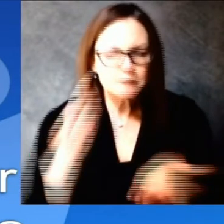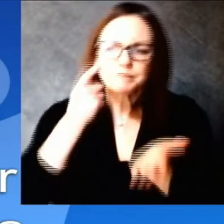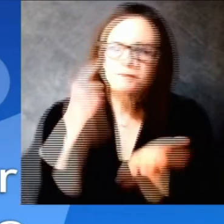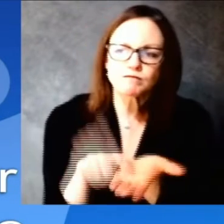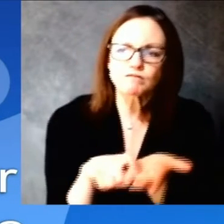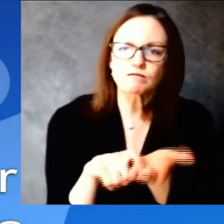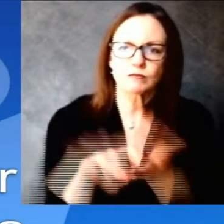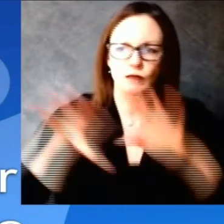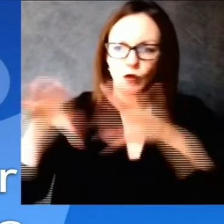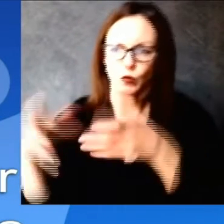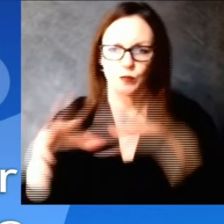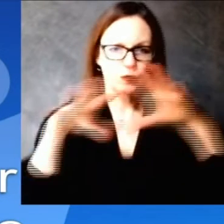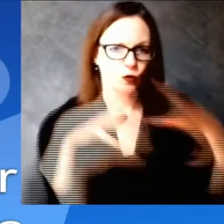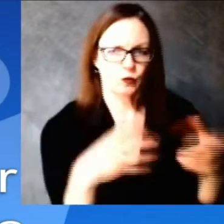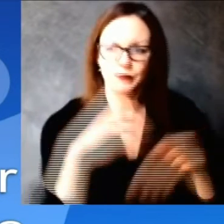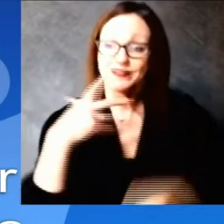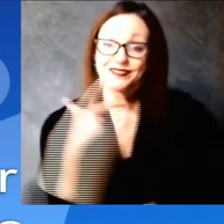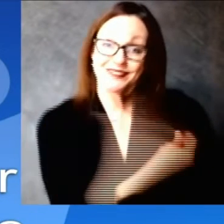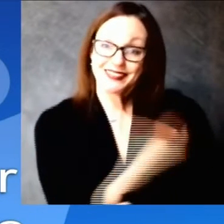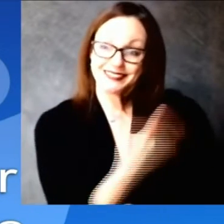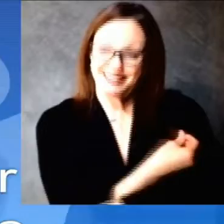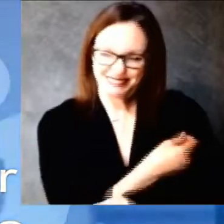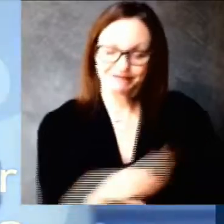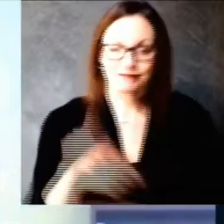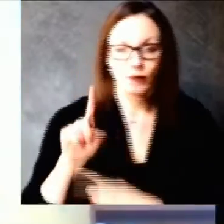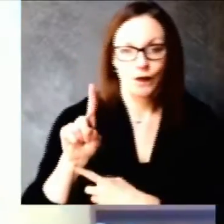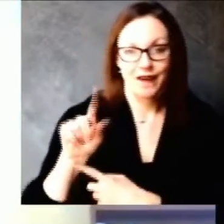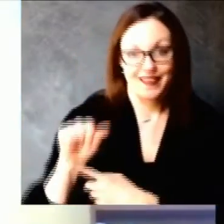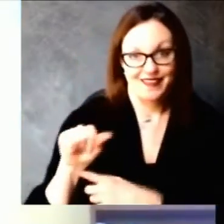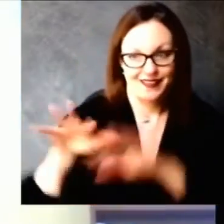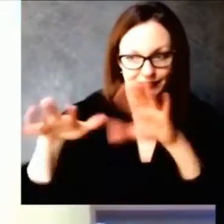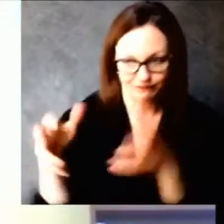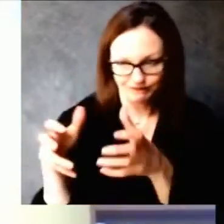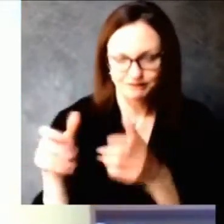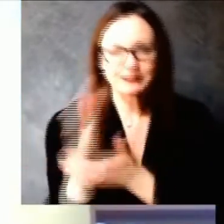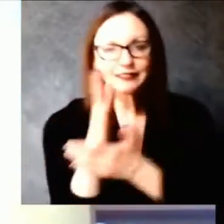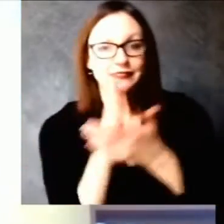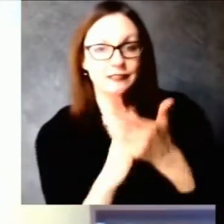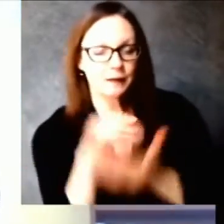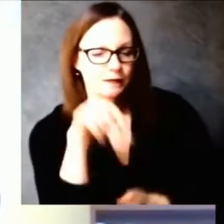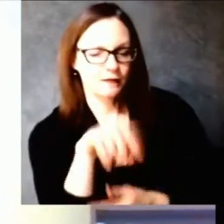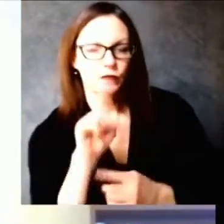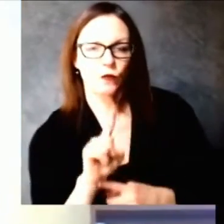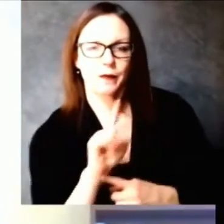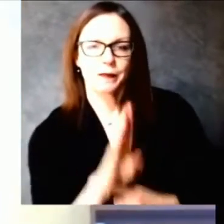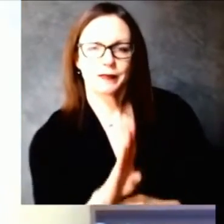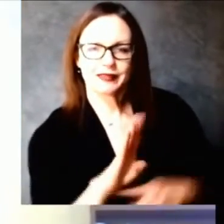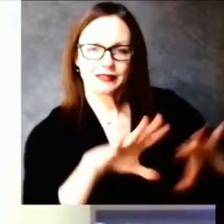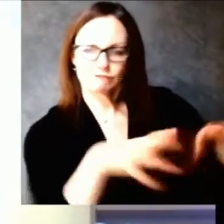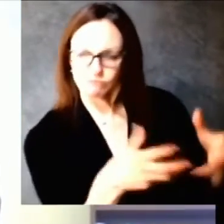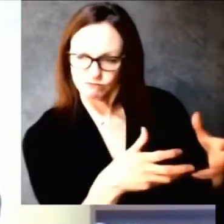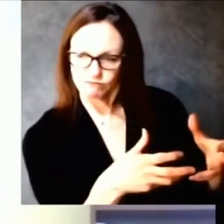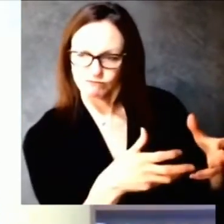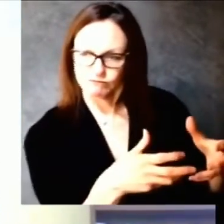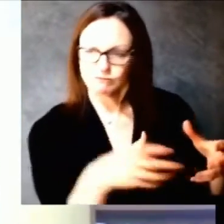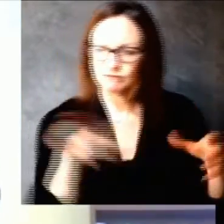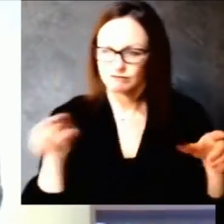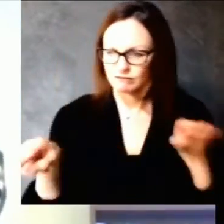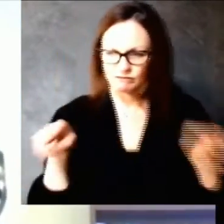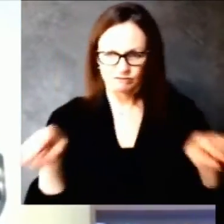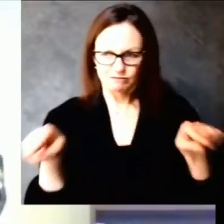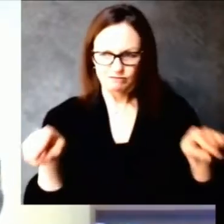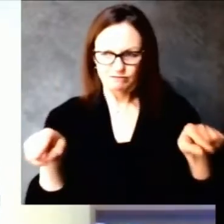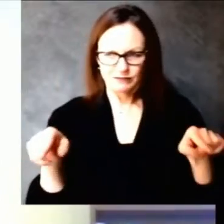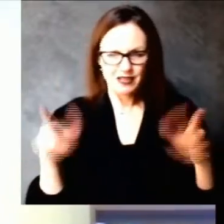yeah that's a really hard thing for us to track because we don't have a database of all health care workers